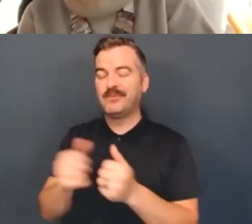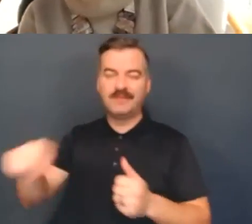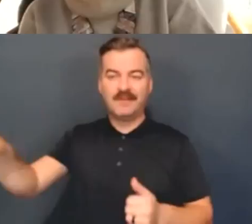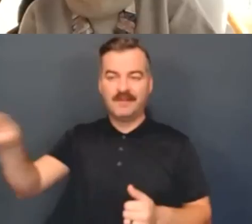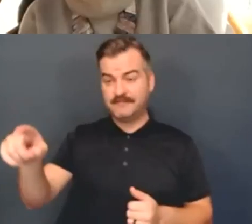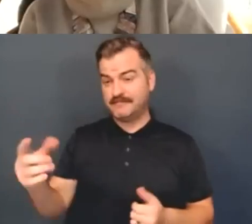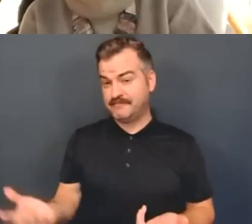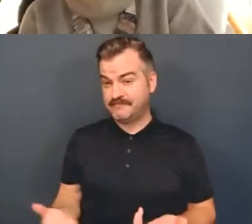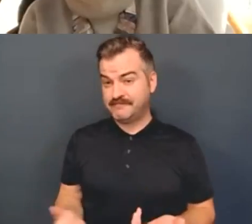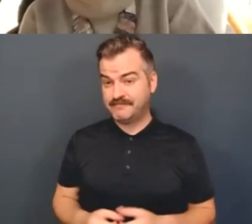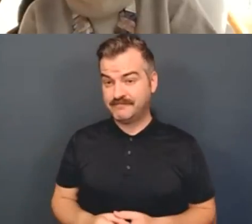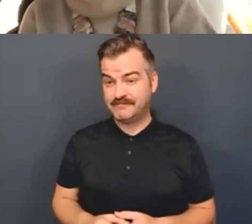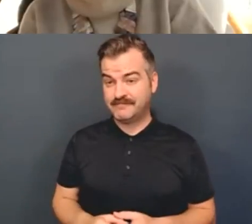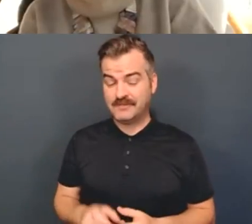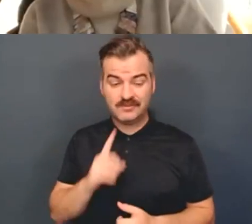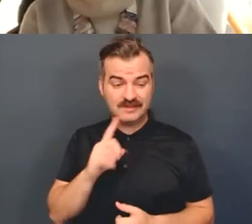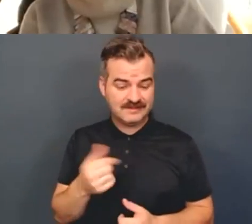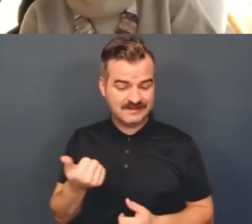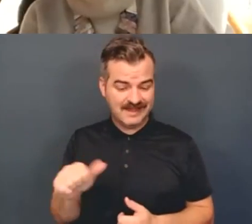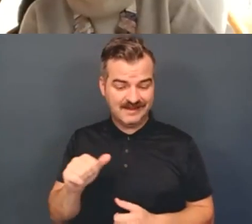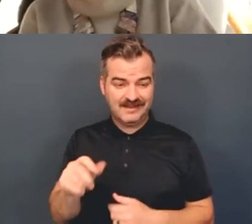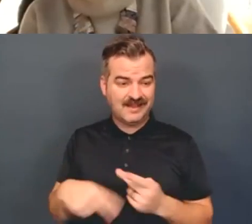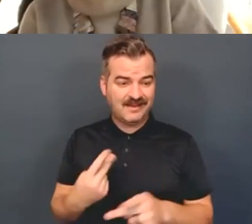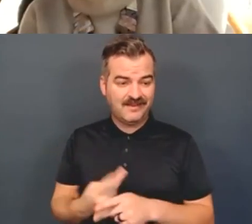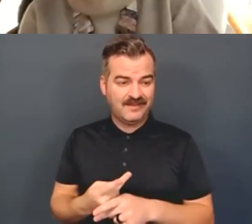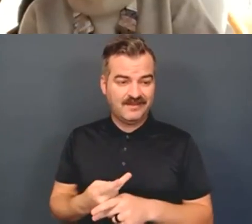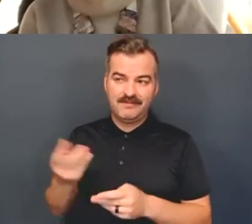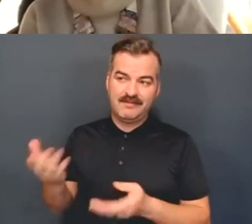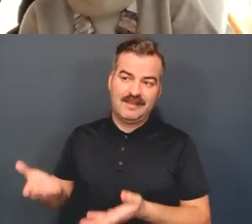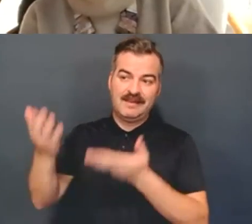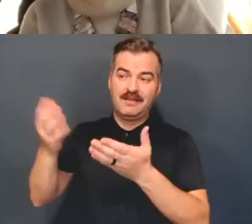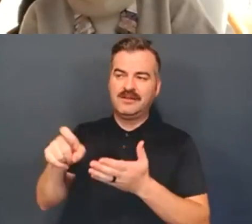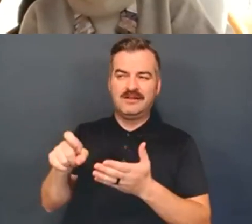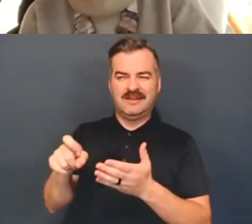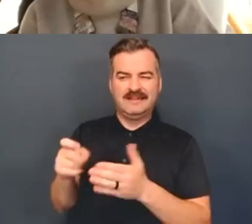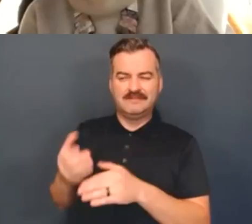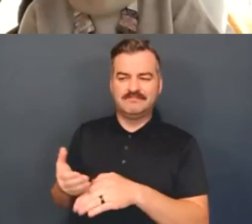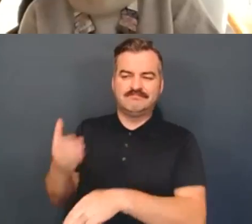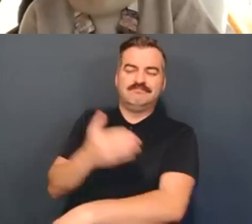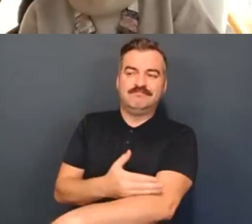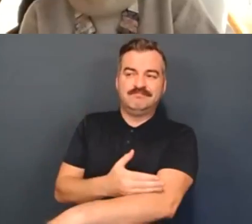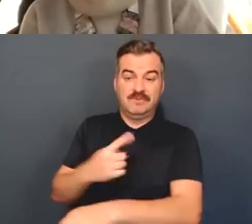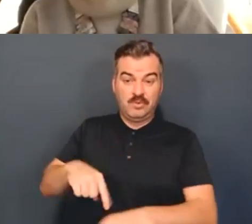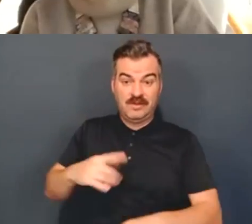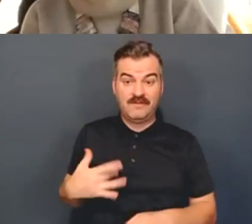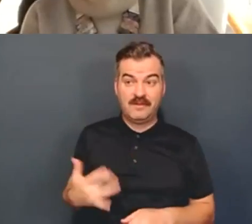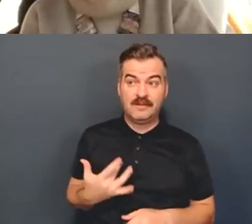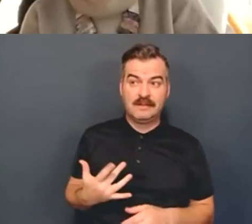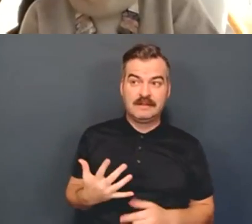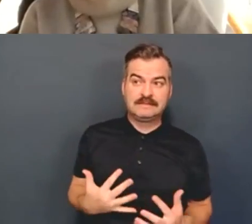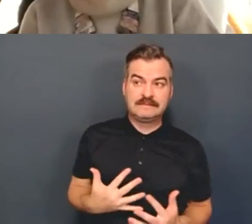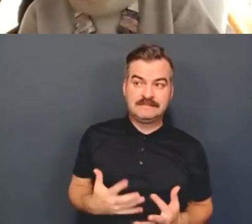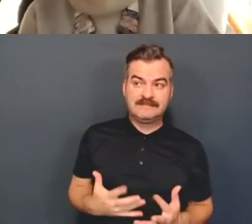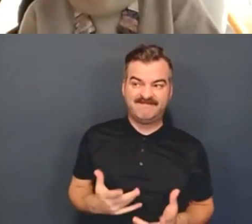any kind of enhanced care that we may feel strongly about. We're afraid and we are